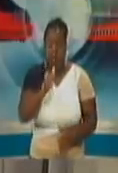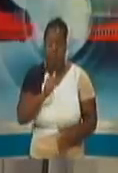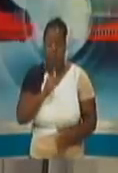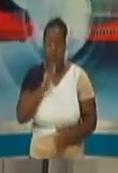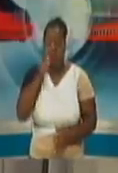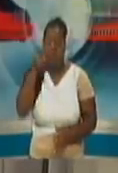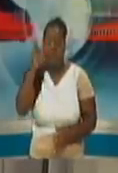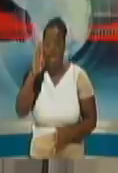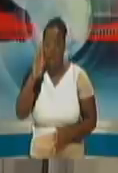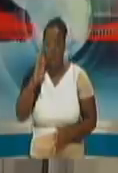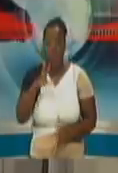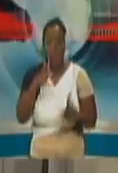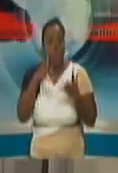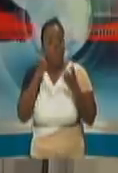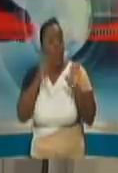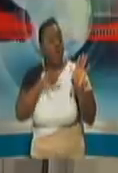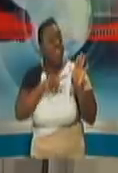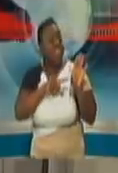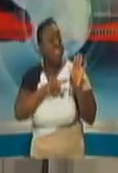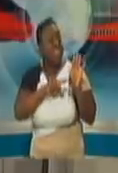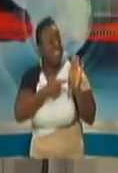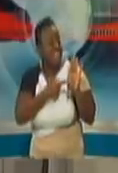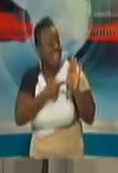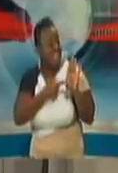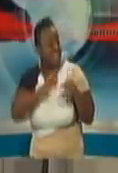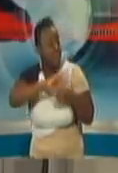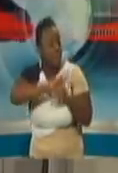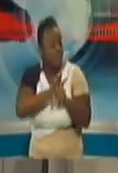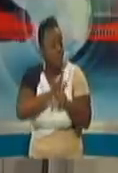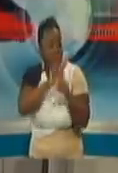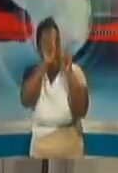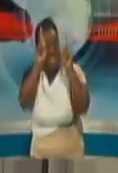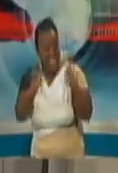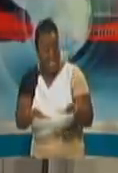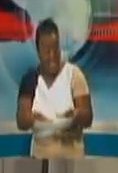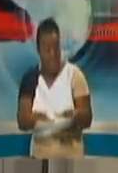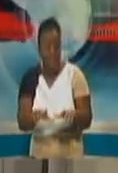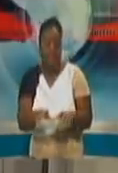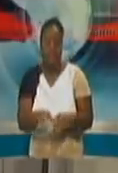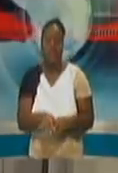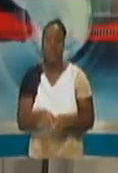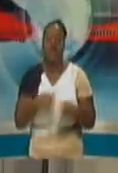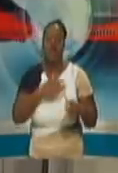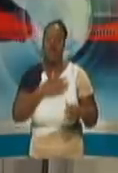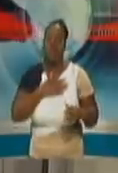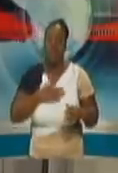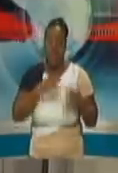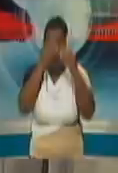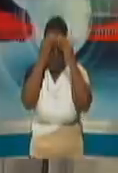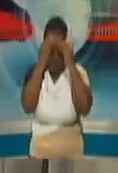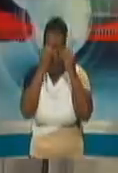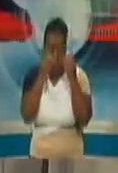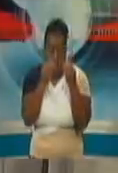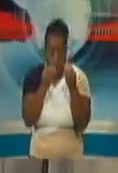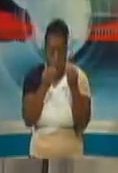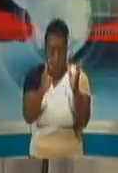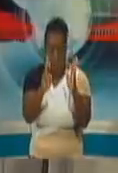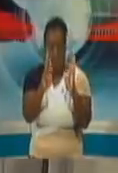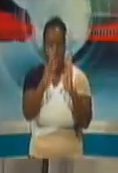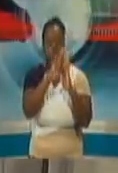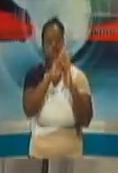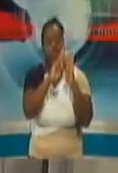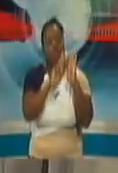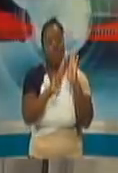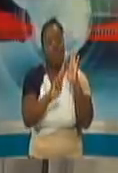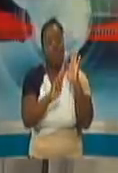are interested in offering COVID testing to comply with the national effort